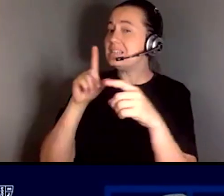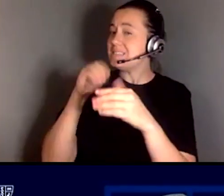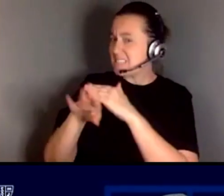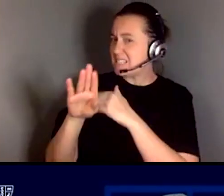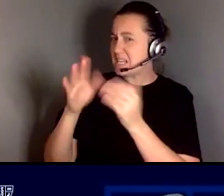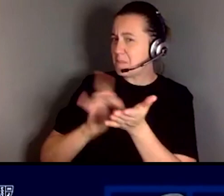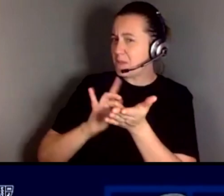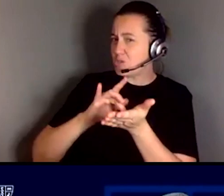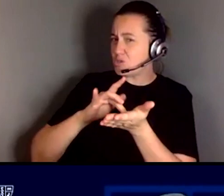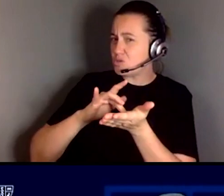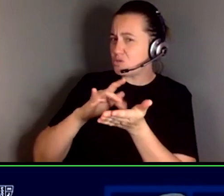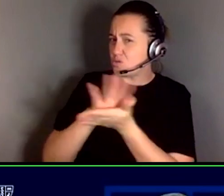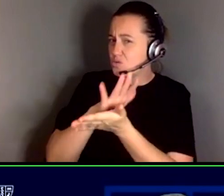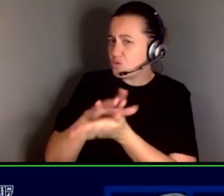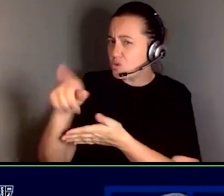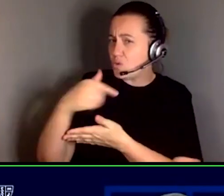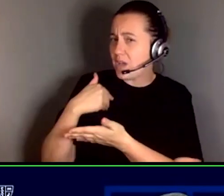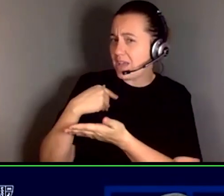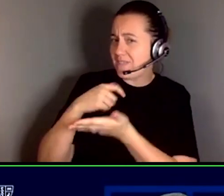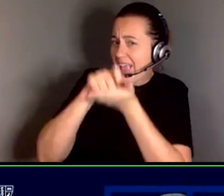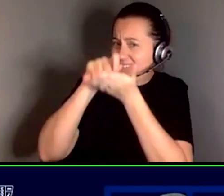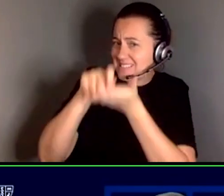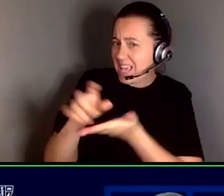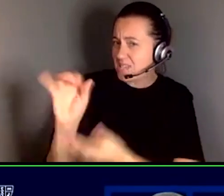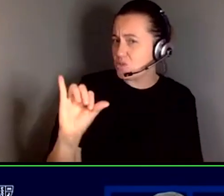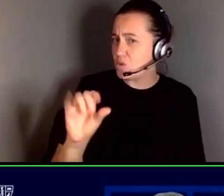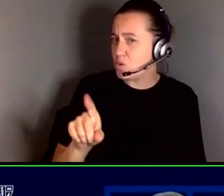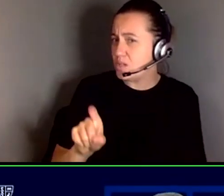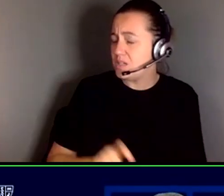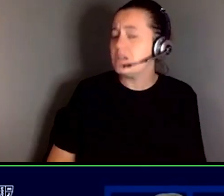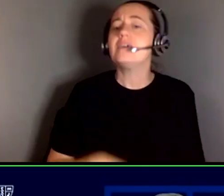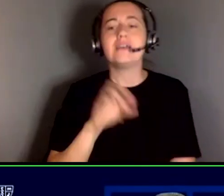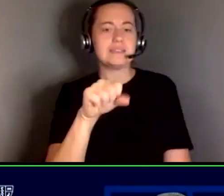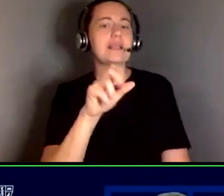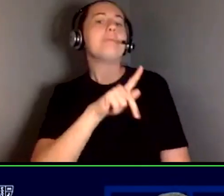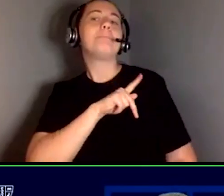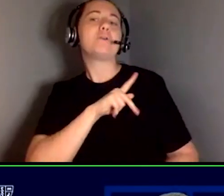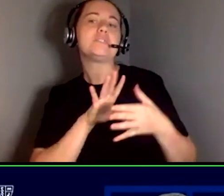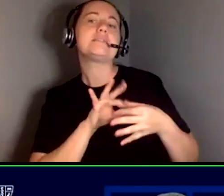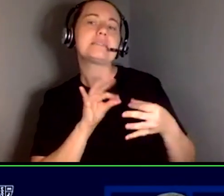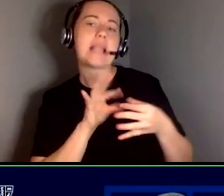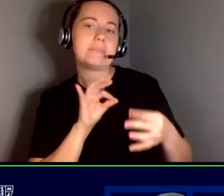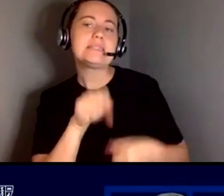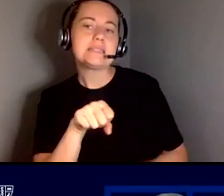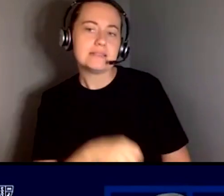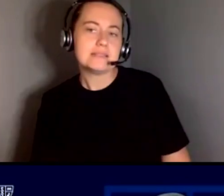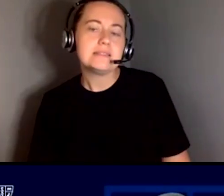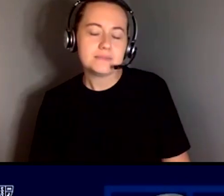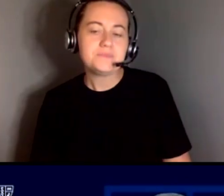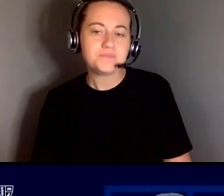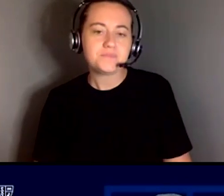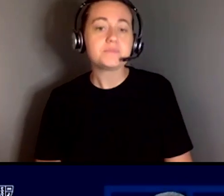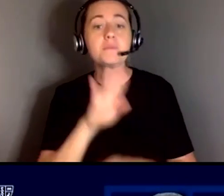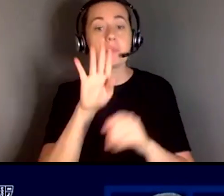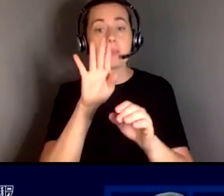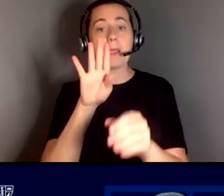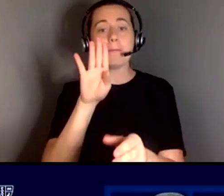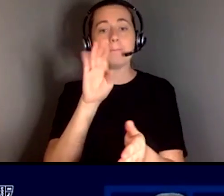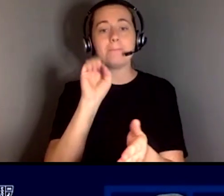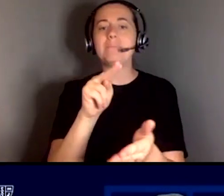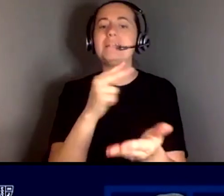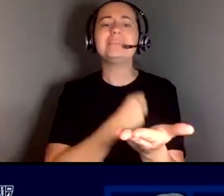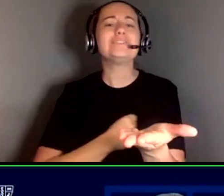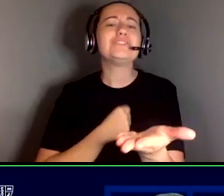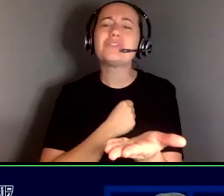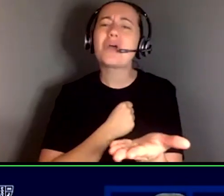you have essays too yes personal statement yeah ben go ahead and ben sorry go ahead